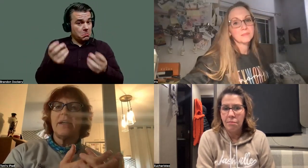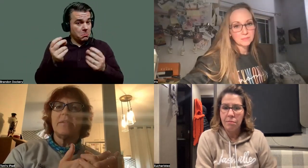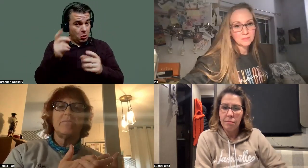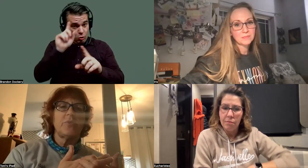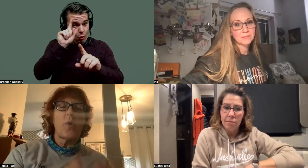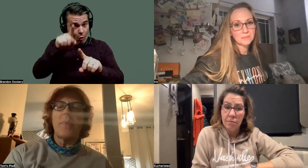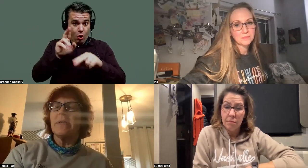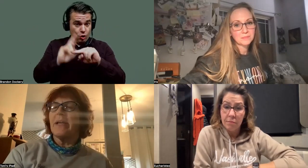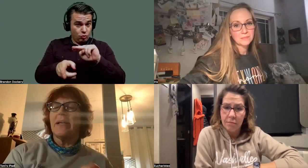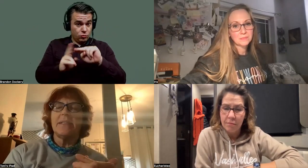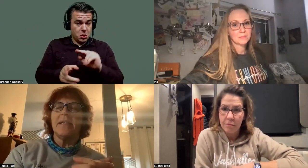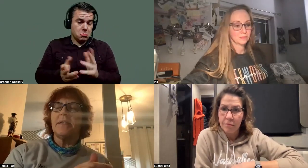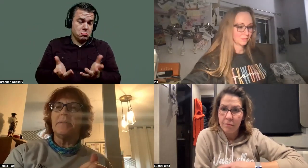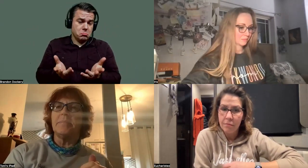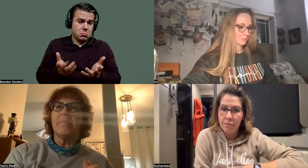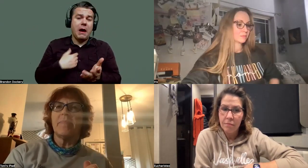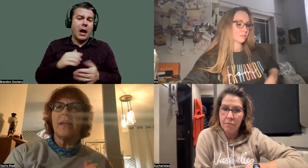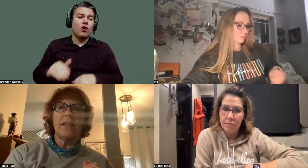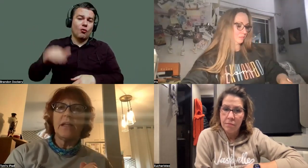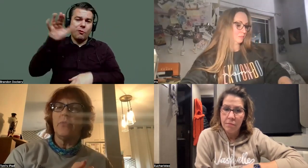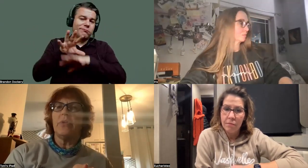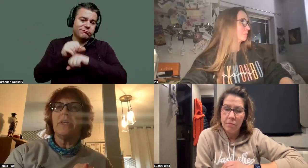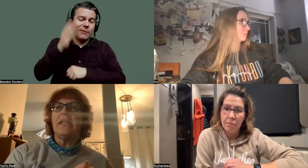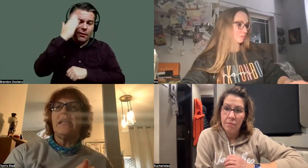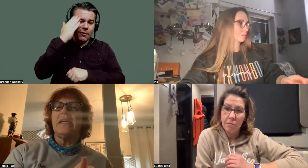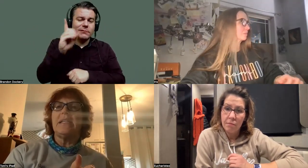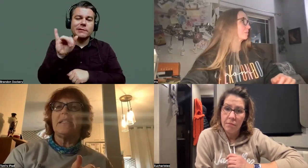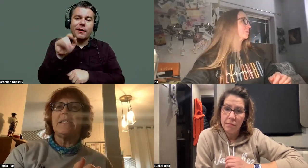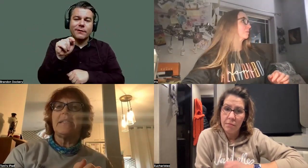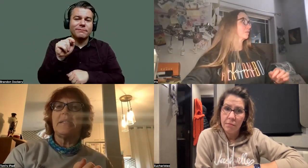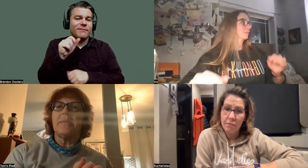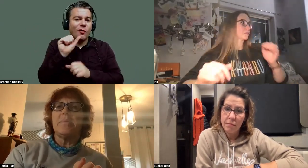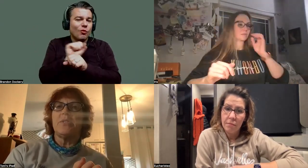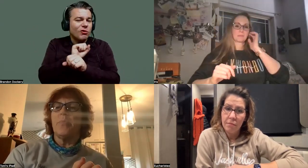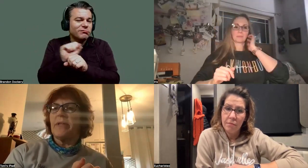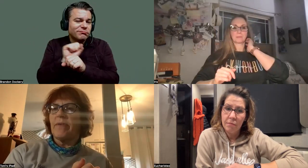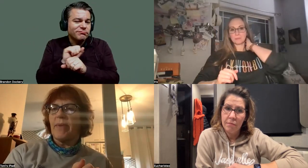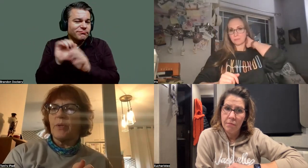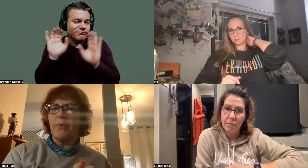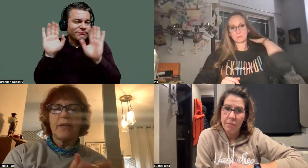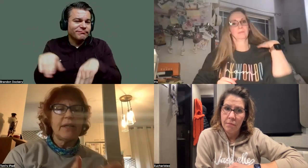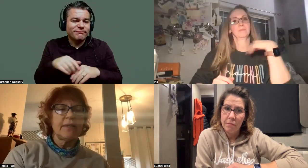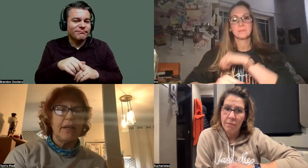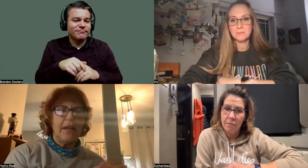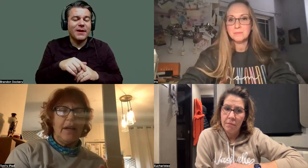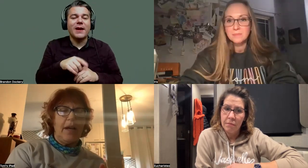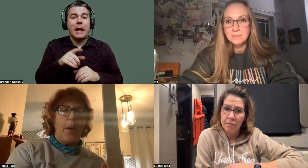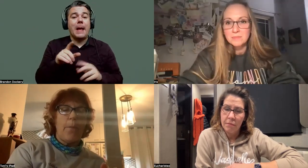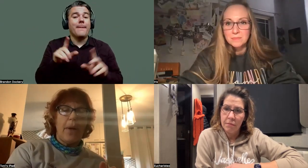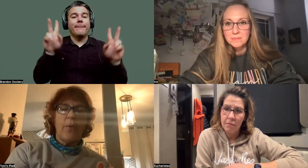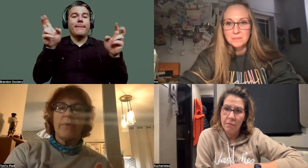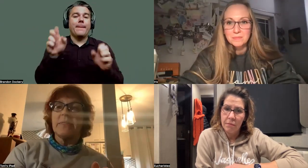I grew up on diets, and none of them work. And I don't believe in magic bullets, like I said.